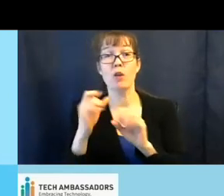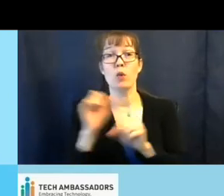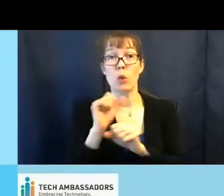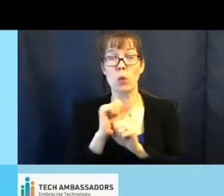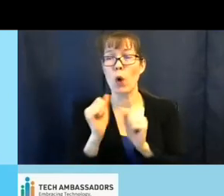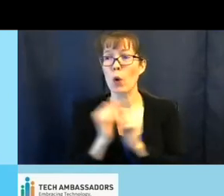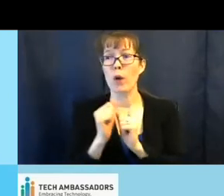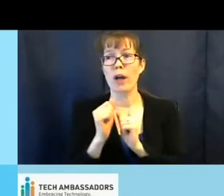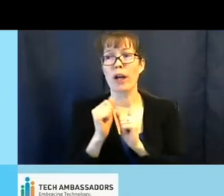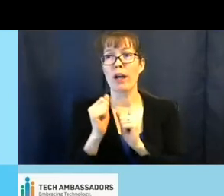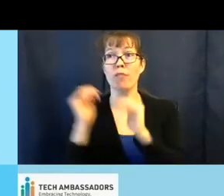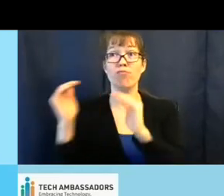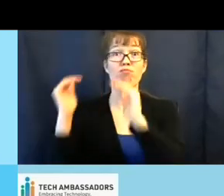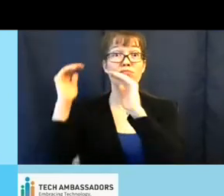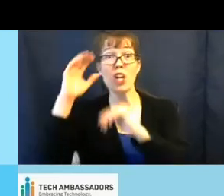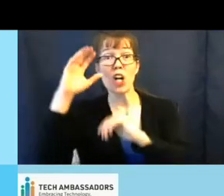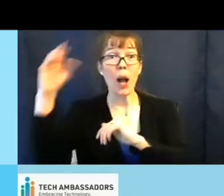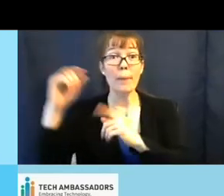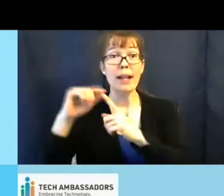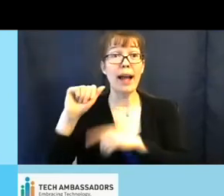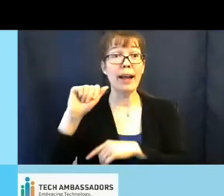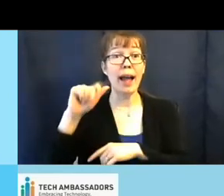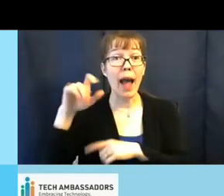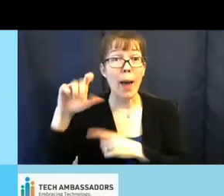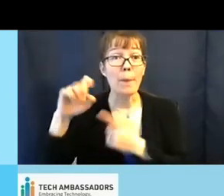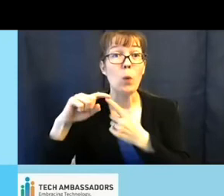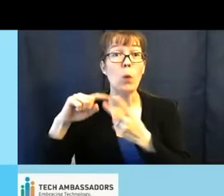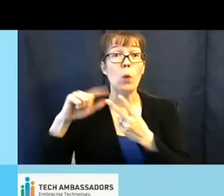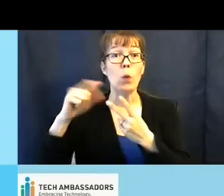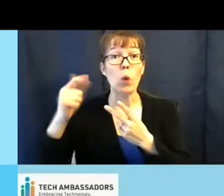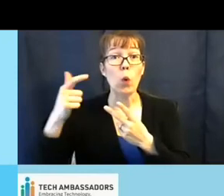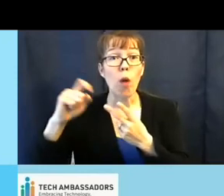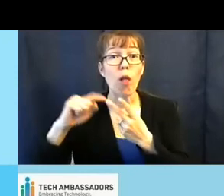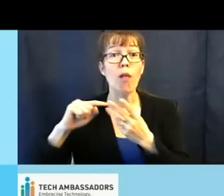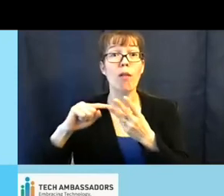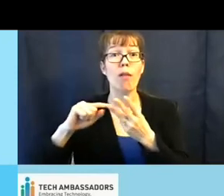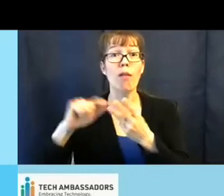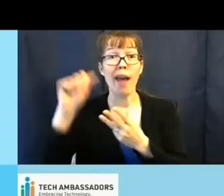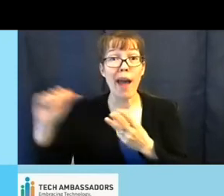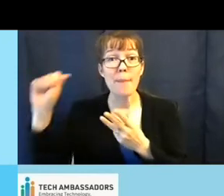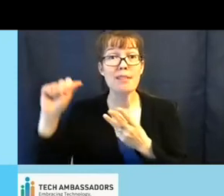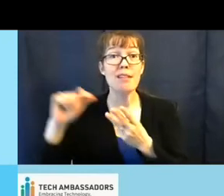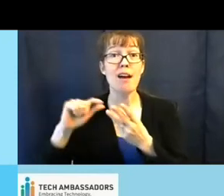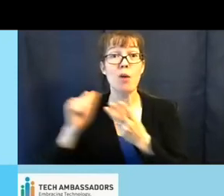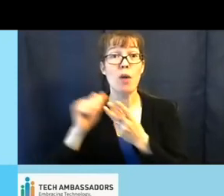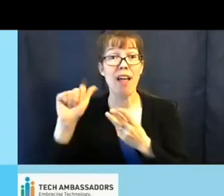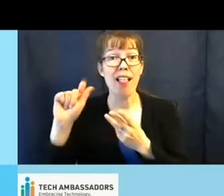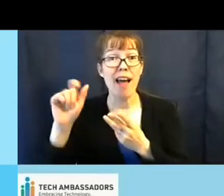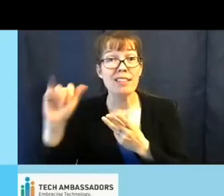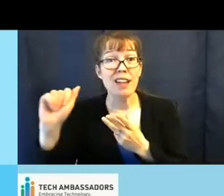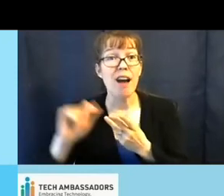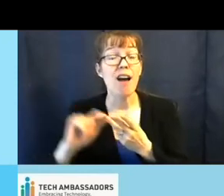bigger companies like Apple, Google, Amazon, with Alexa, and